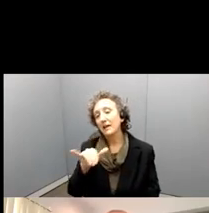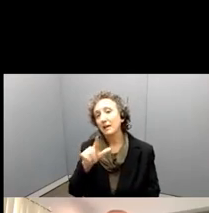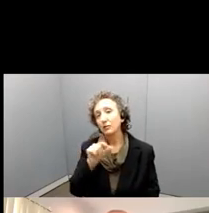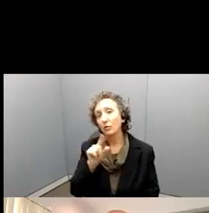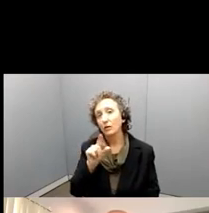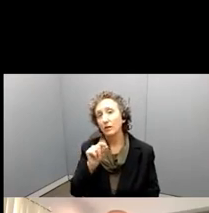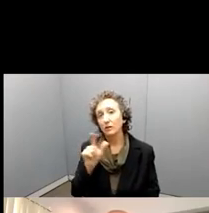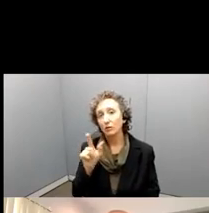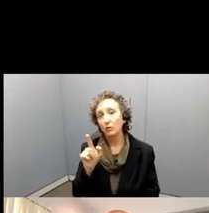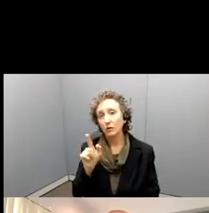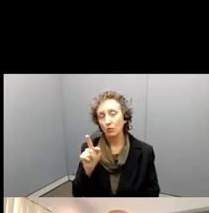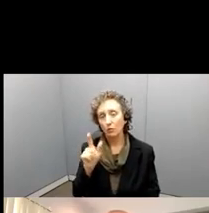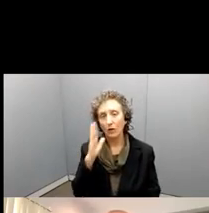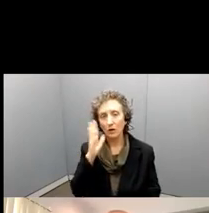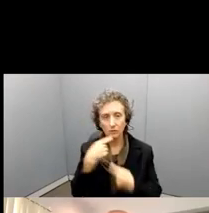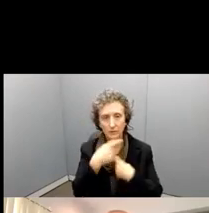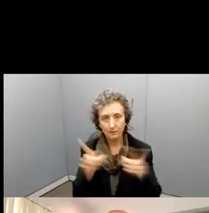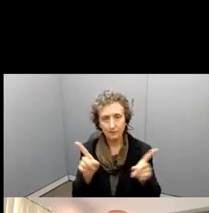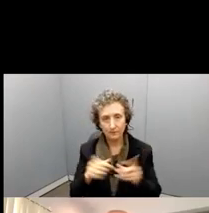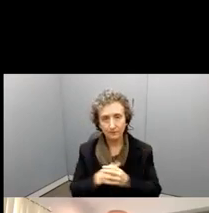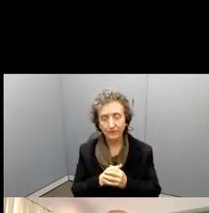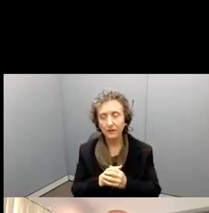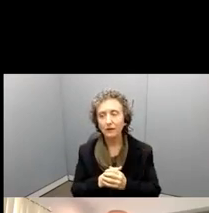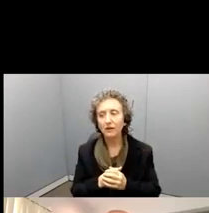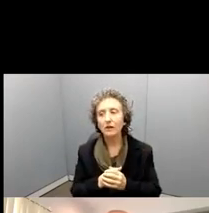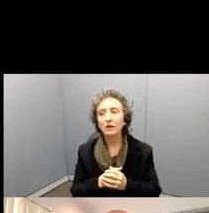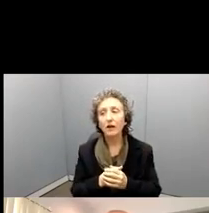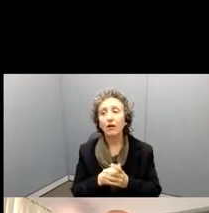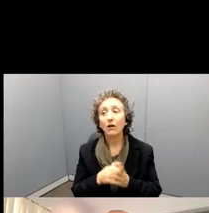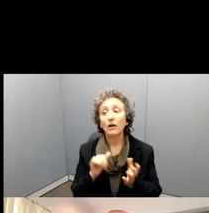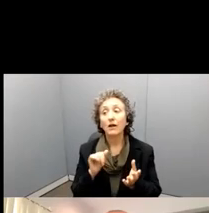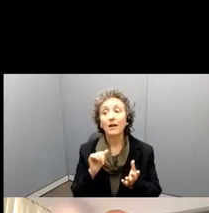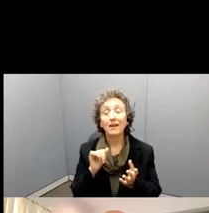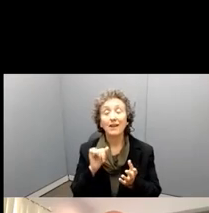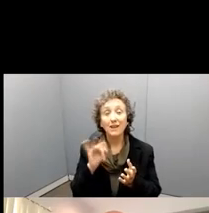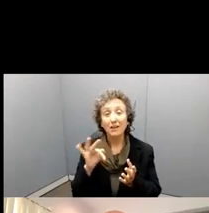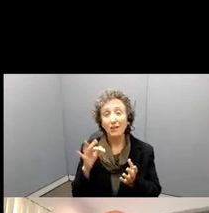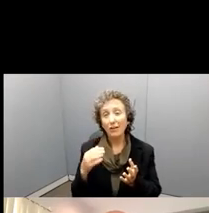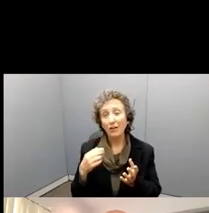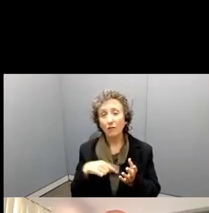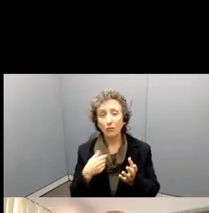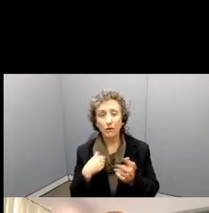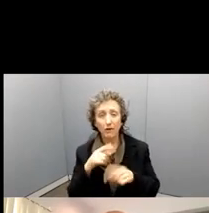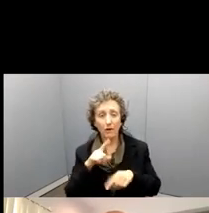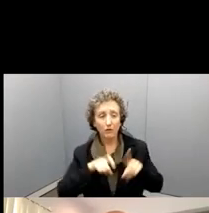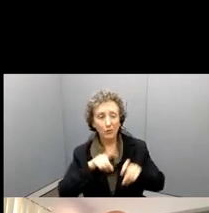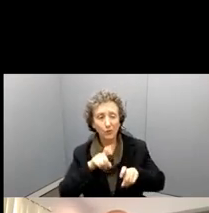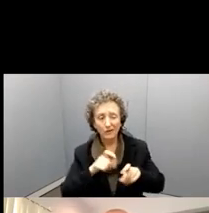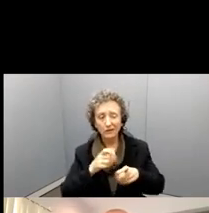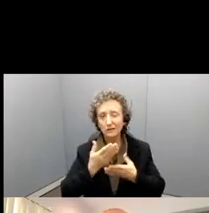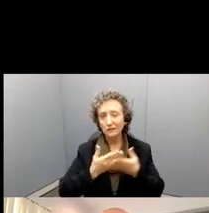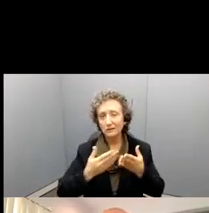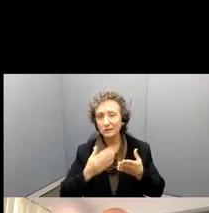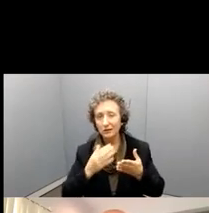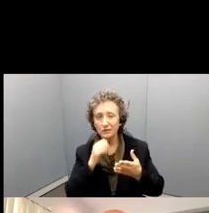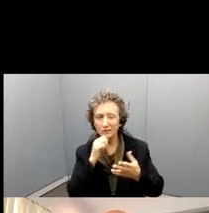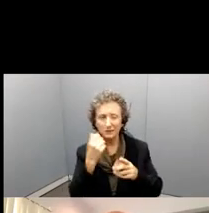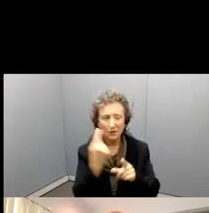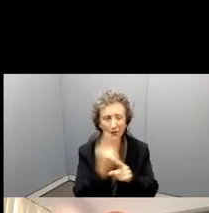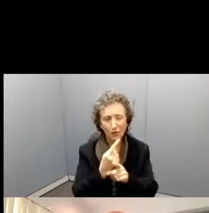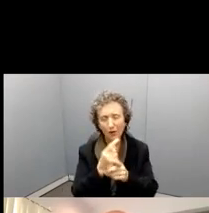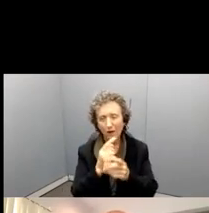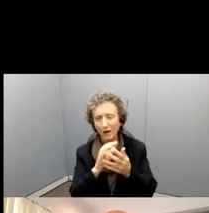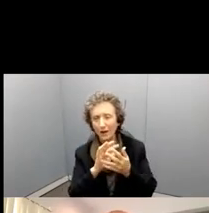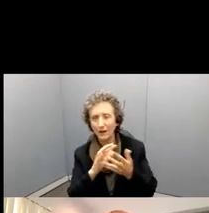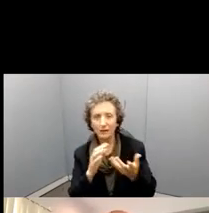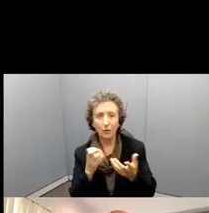So, and usually, you know, if there's any, any kind of indication, there's any question of something that is not, that seems like it's not right, you can always reach out